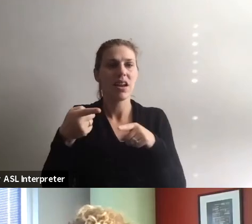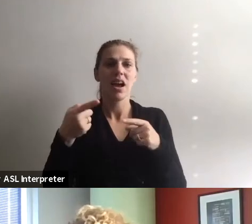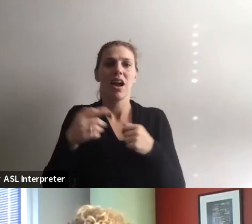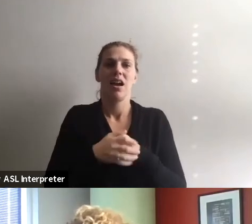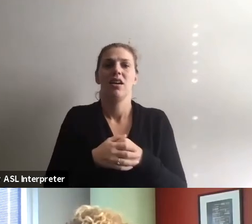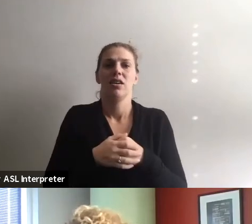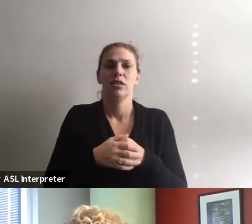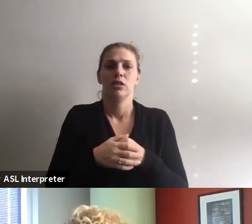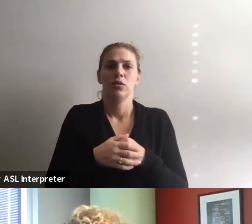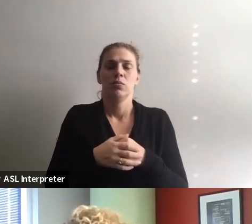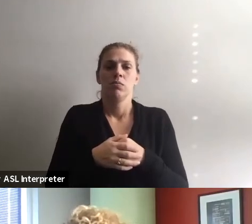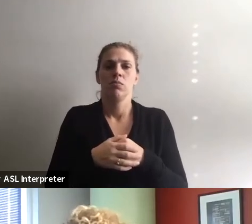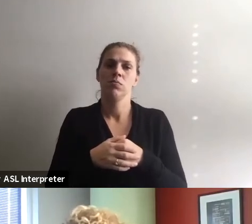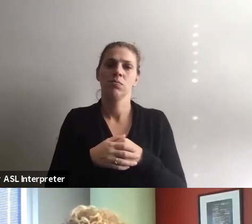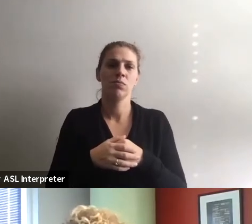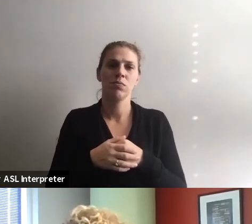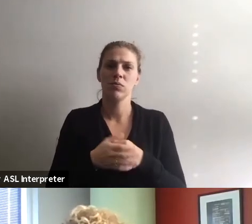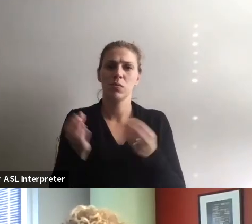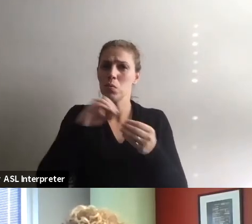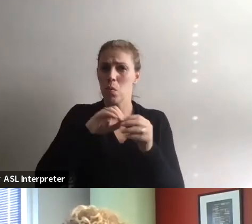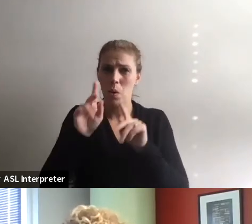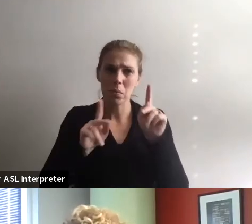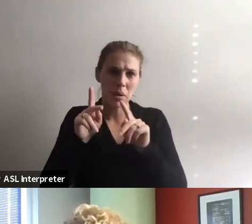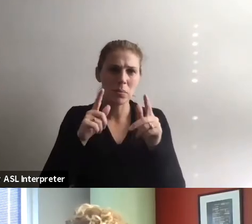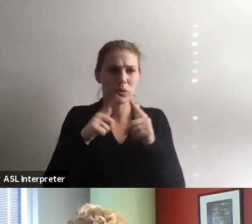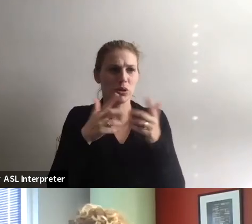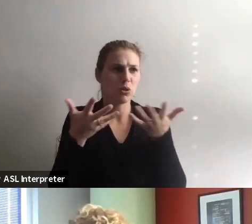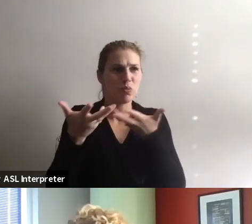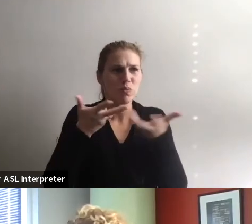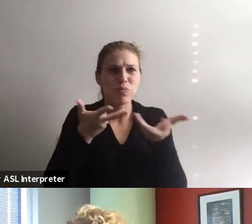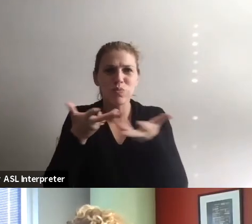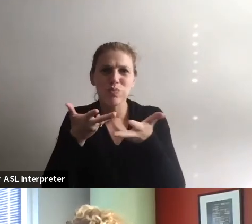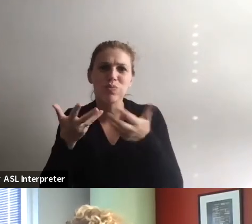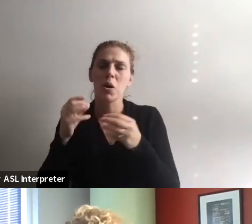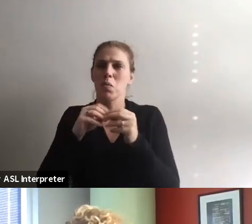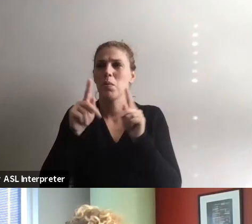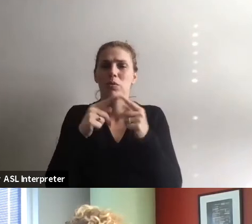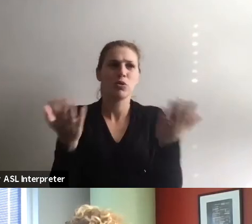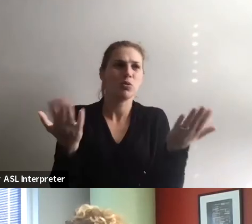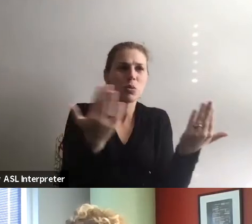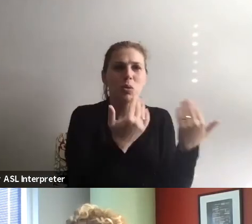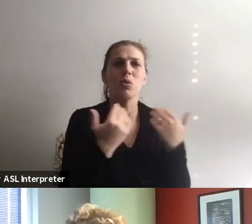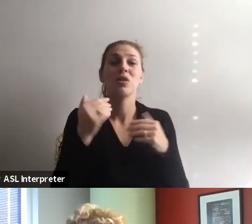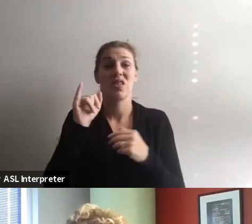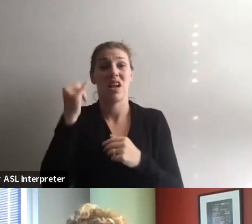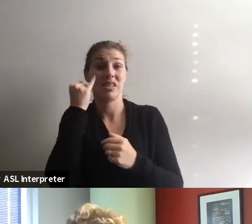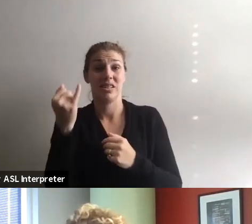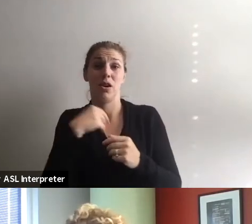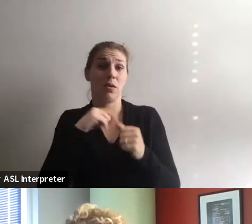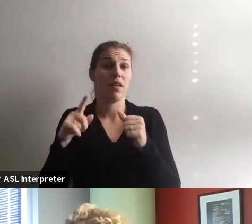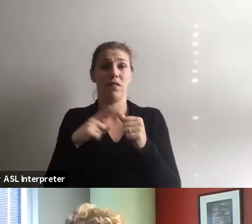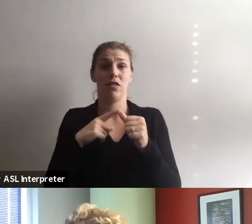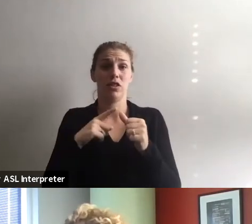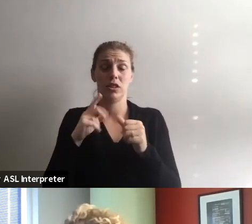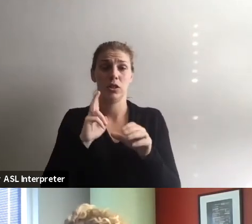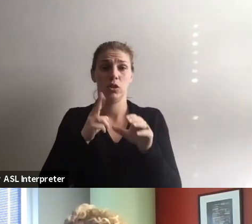it's more people to play with, more people, um, to bring in. The, the idea when I was first working